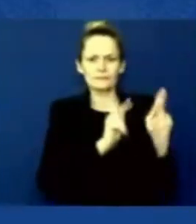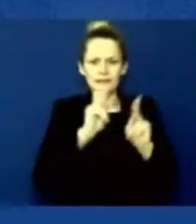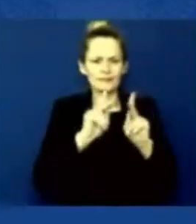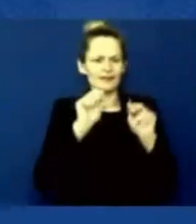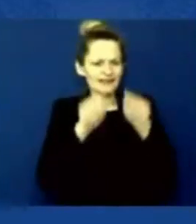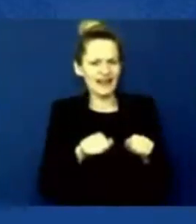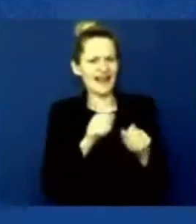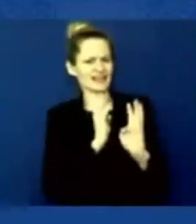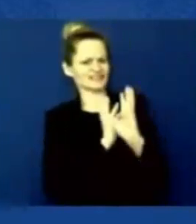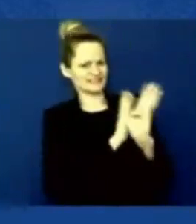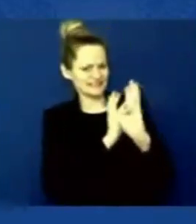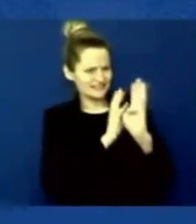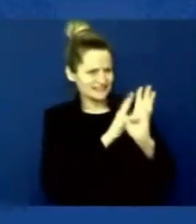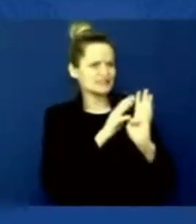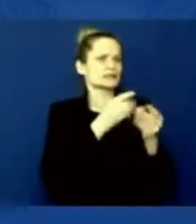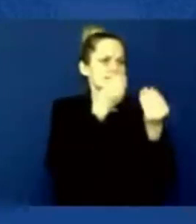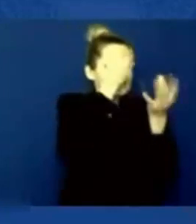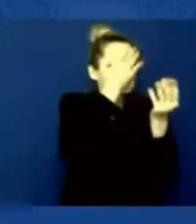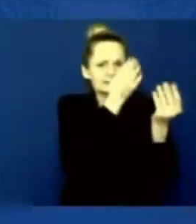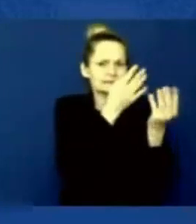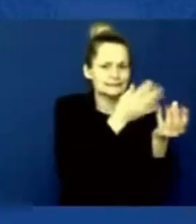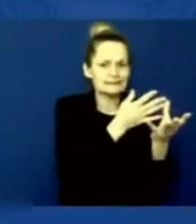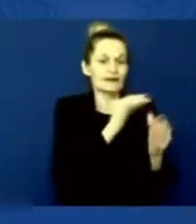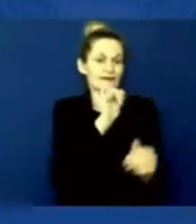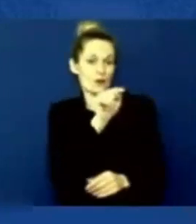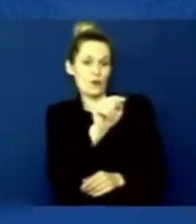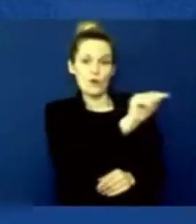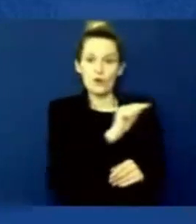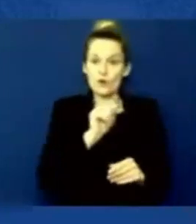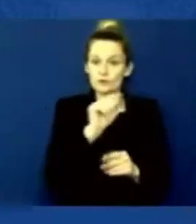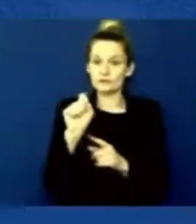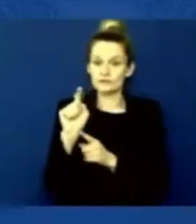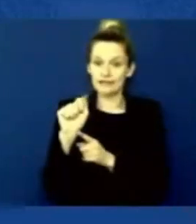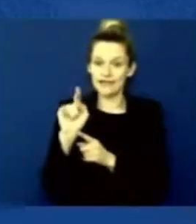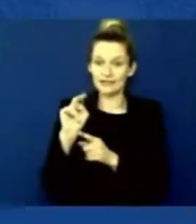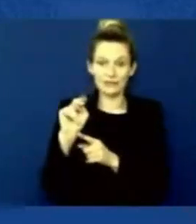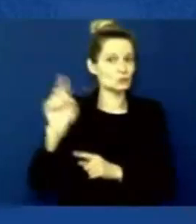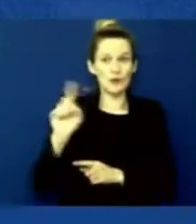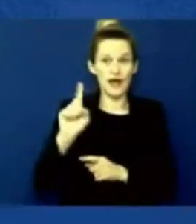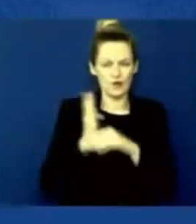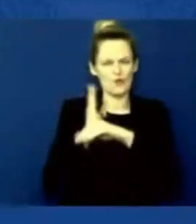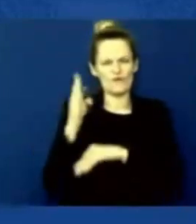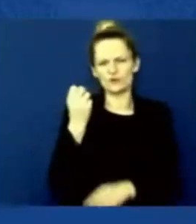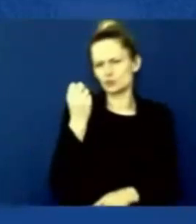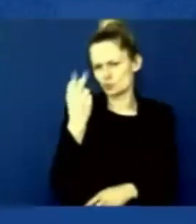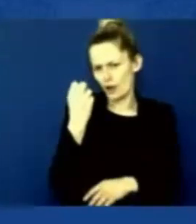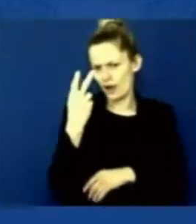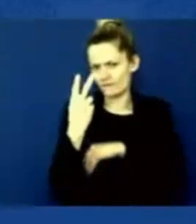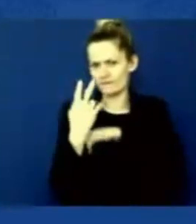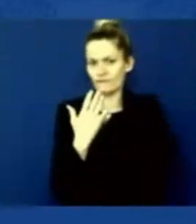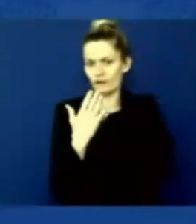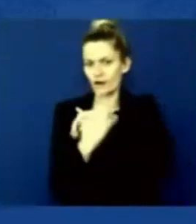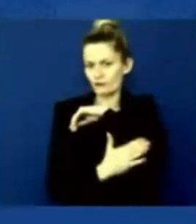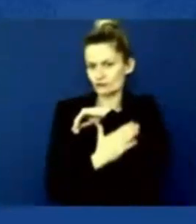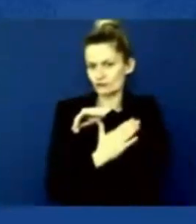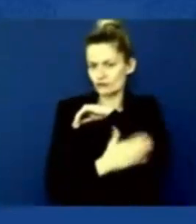two dozen countries across four continents. I've secured agreements — we've secured agreements with Gulf — excuse